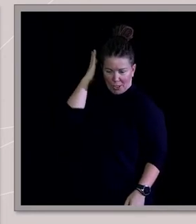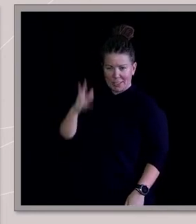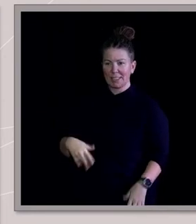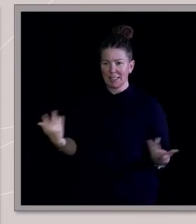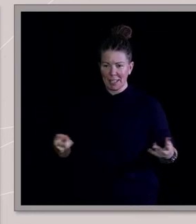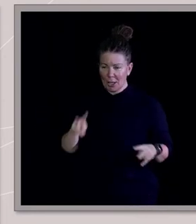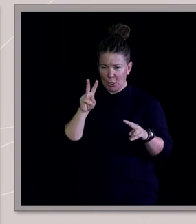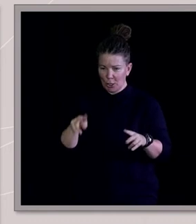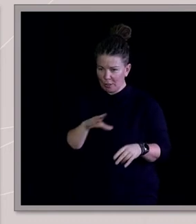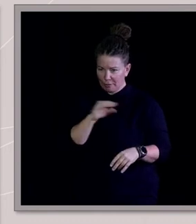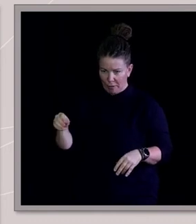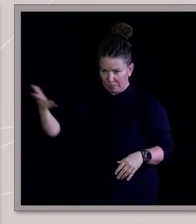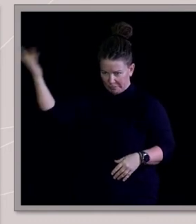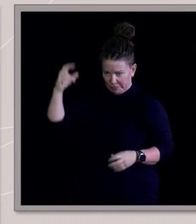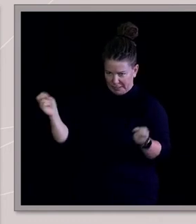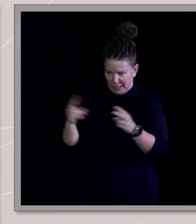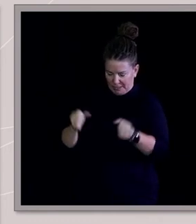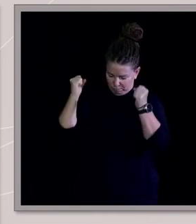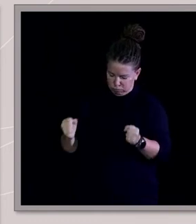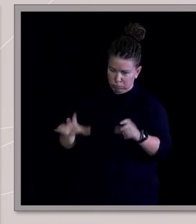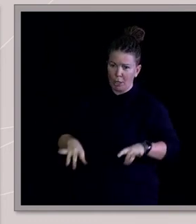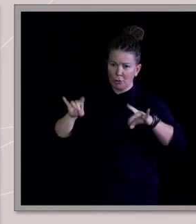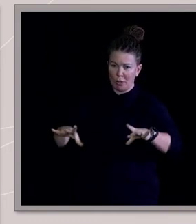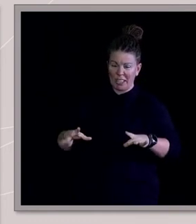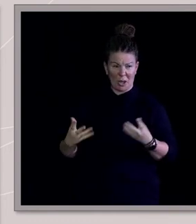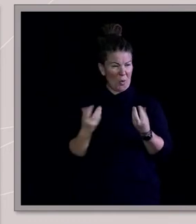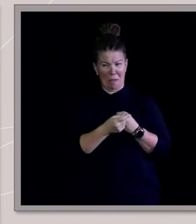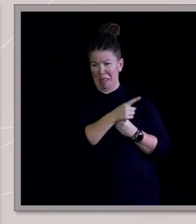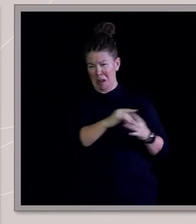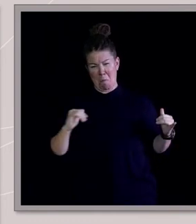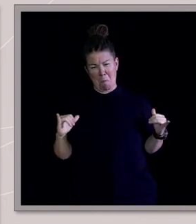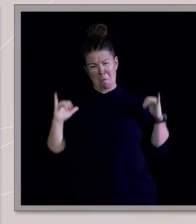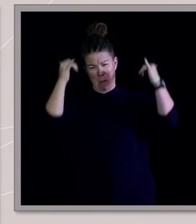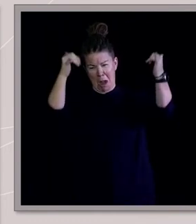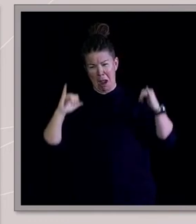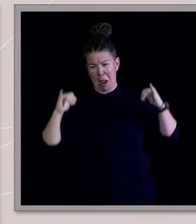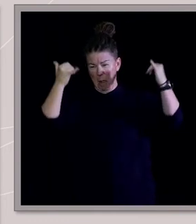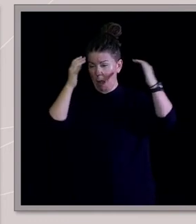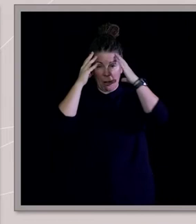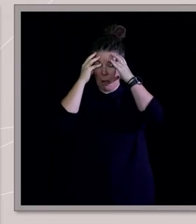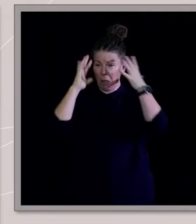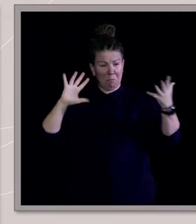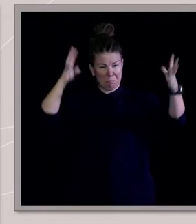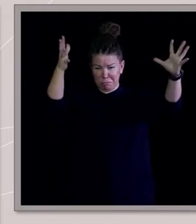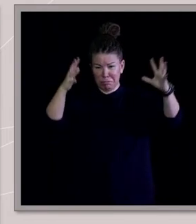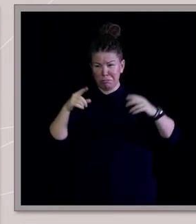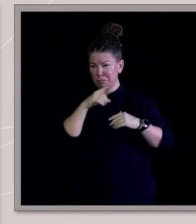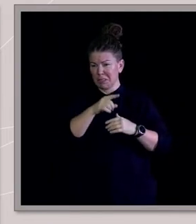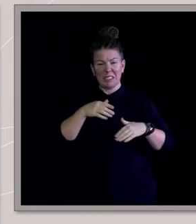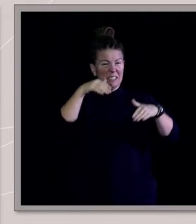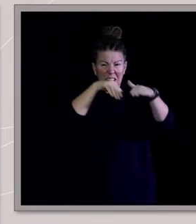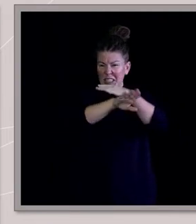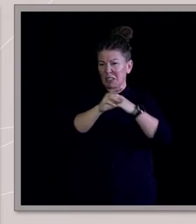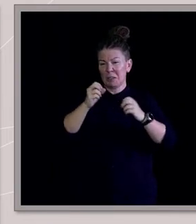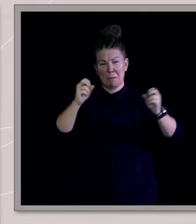look like I'm straight off the northern beaches of Sydney, hanging out with these loose units, like just chaos on the Dover ferry into Calais,